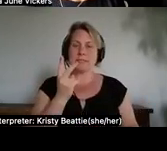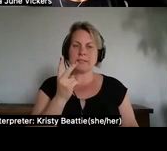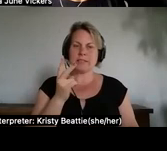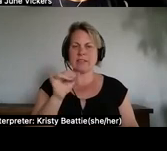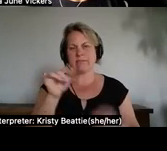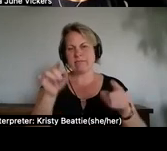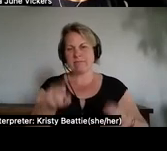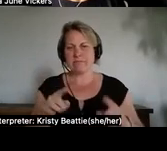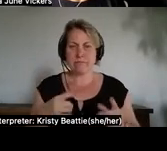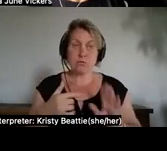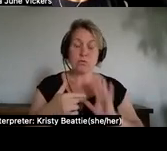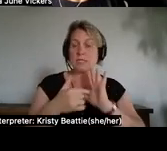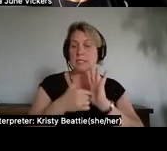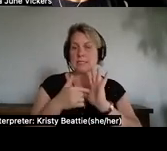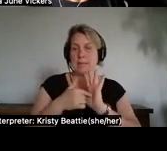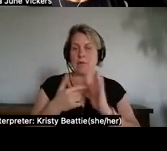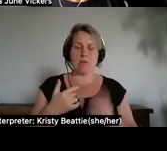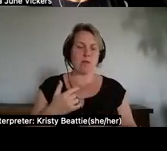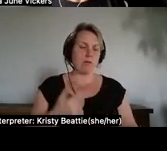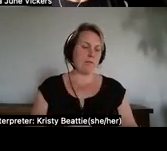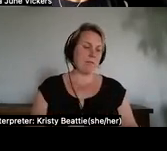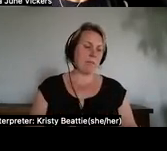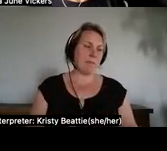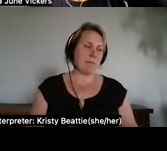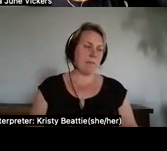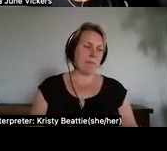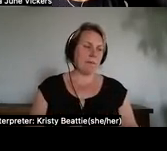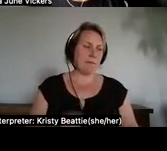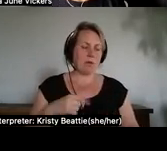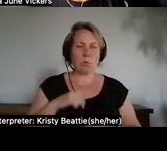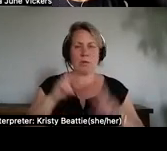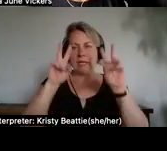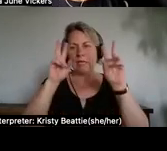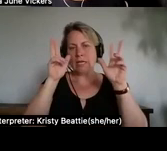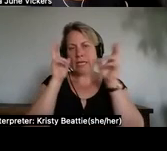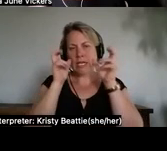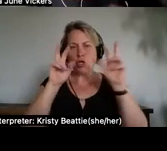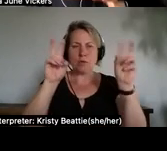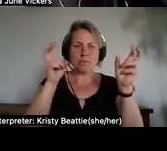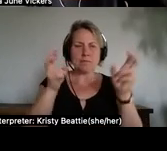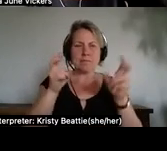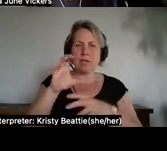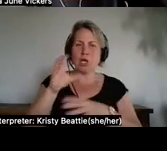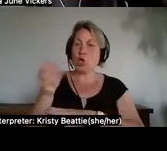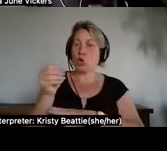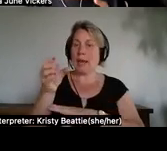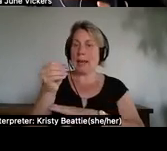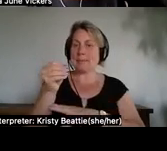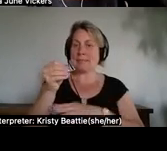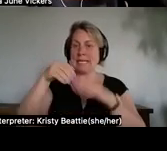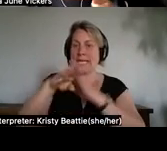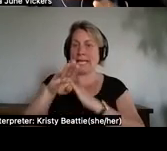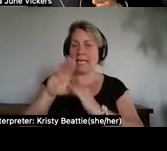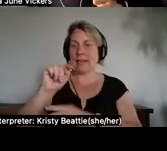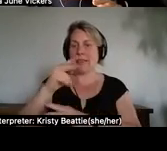phrase that's used is um crabs in the bucket so when one indigenous person